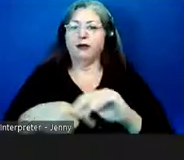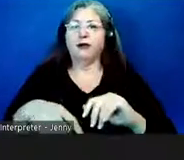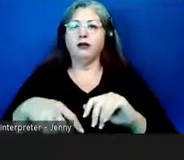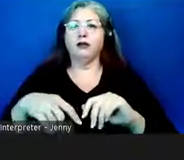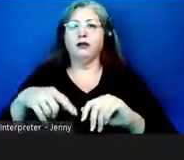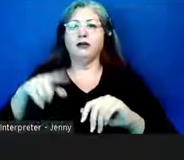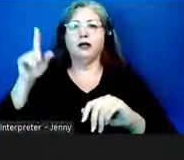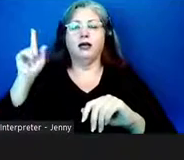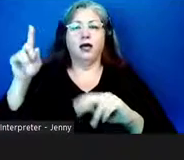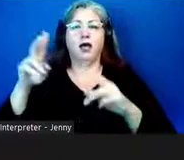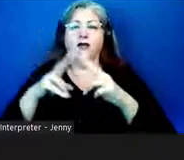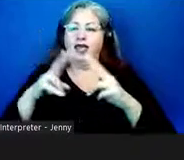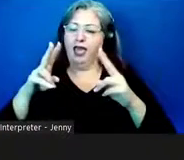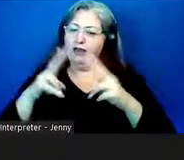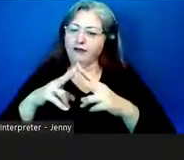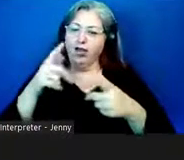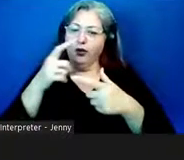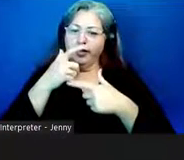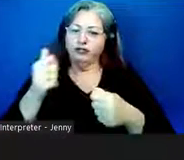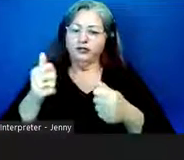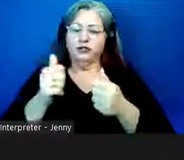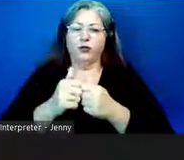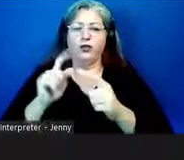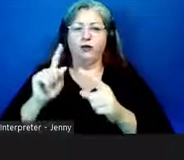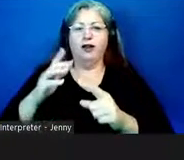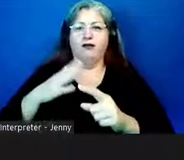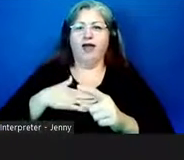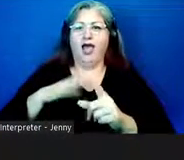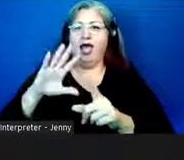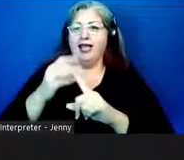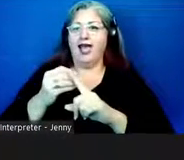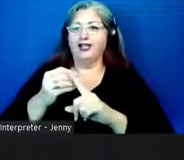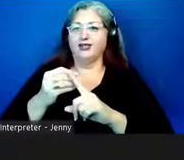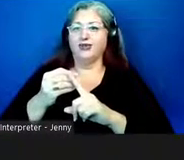much interested in one of our cultural